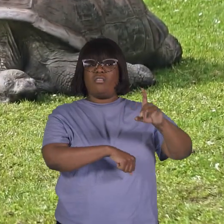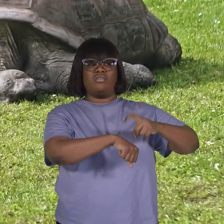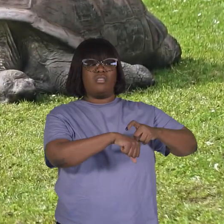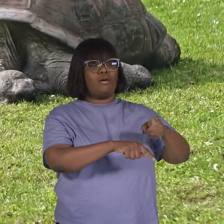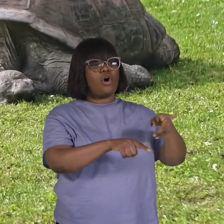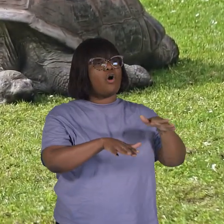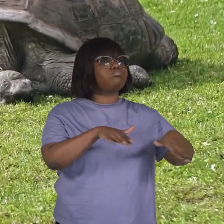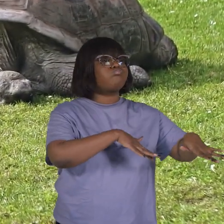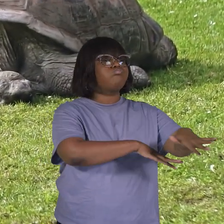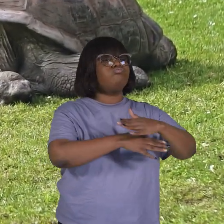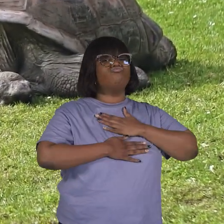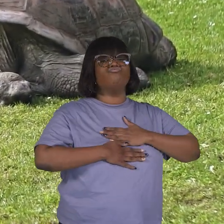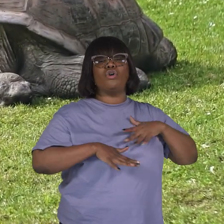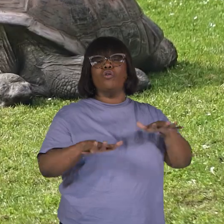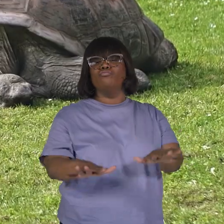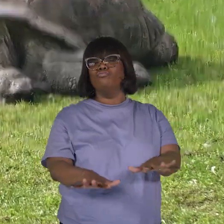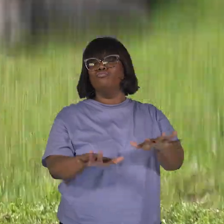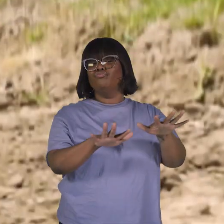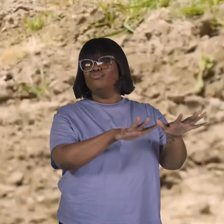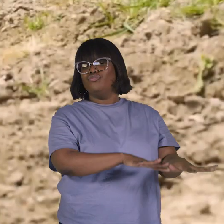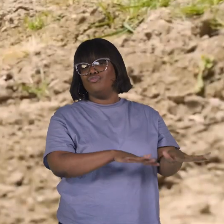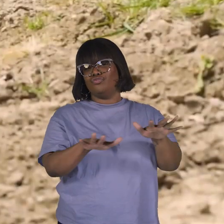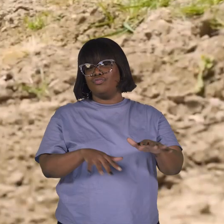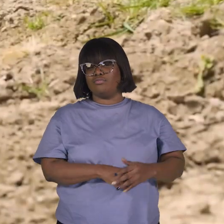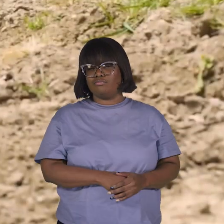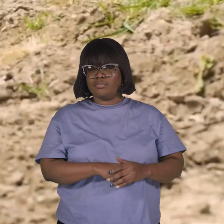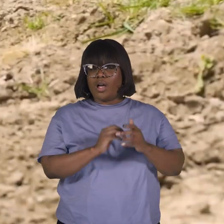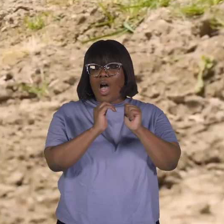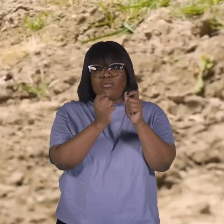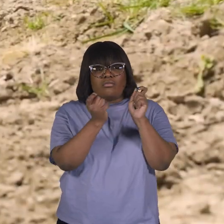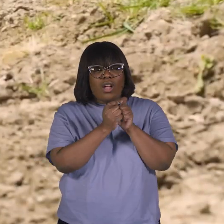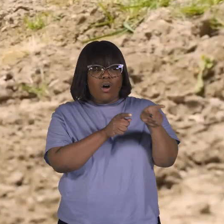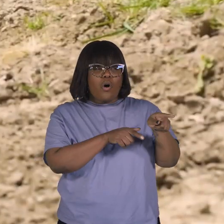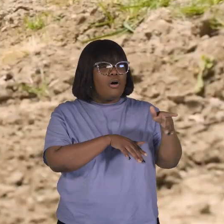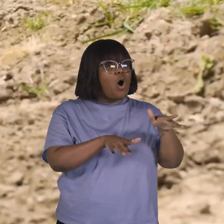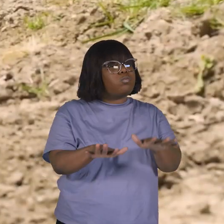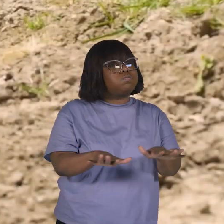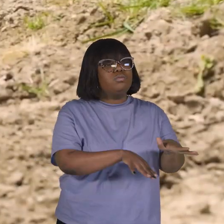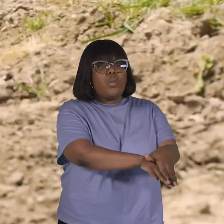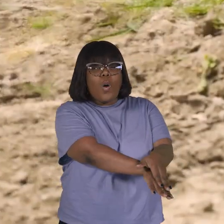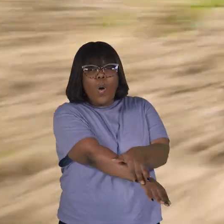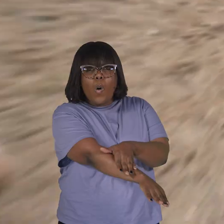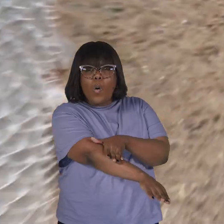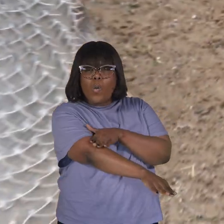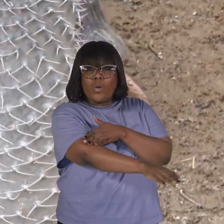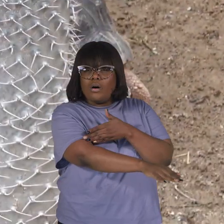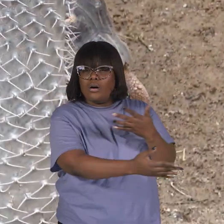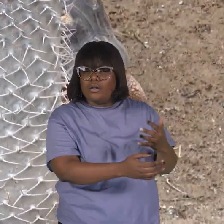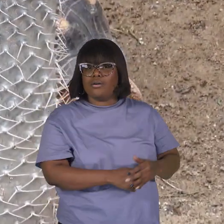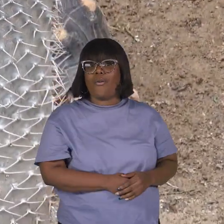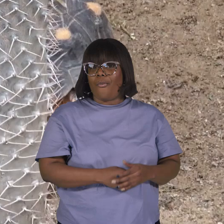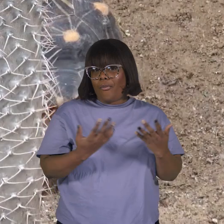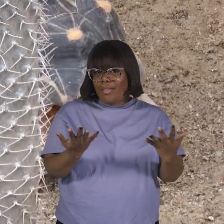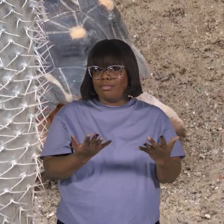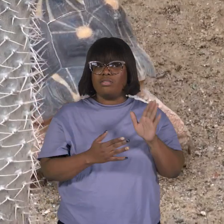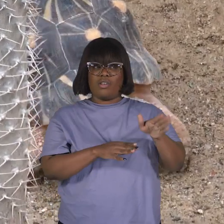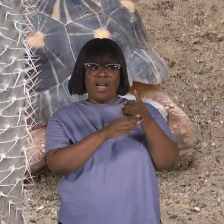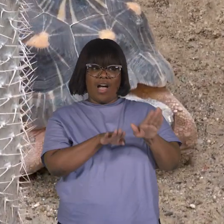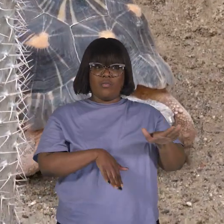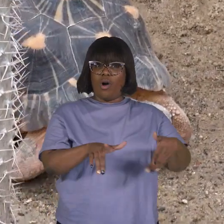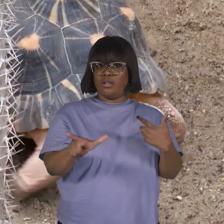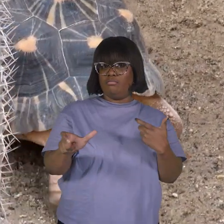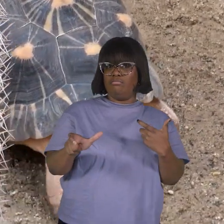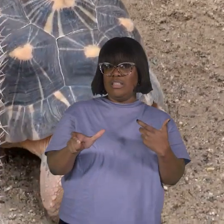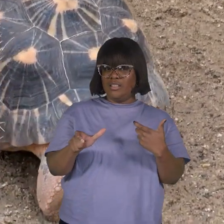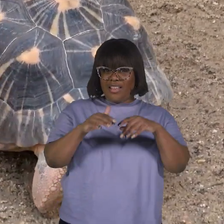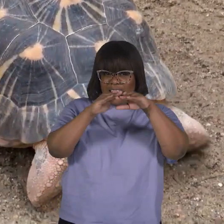time, they behave very leisurely. And exactly how slow are tortoises? Well, they average a walking